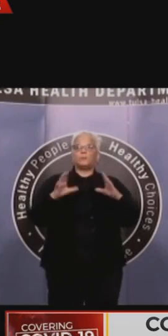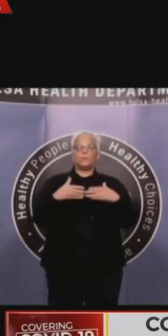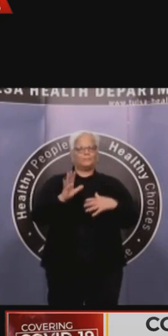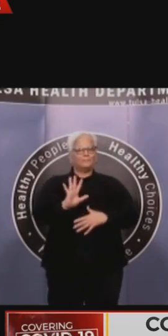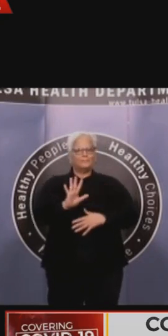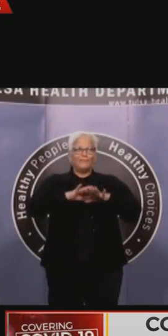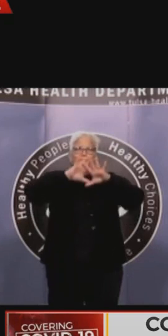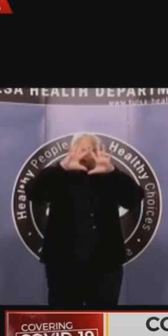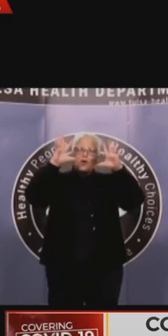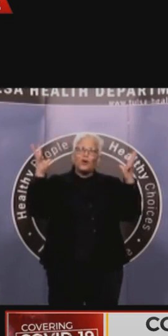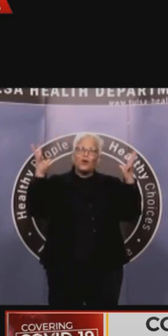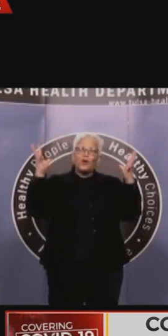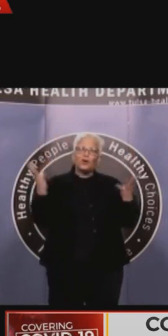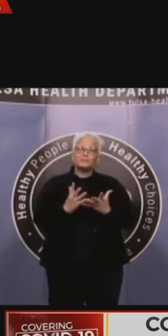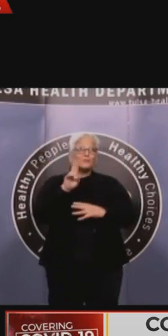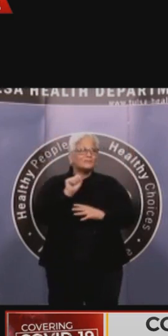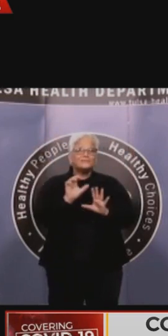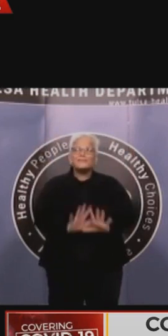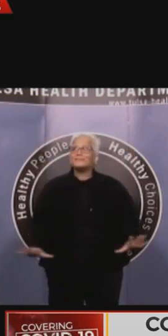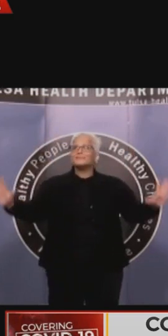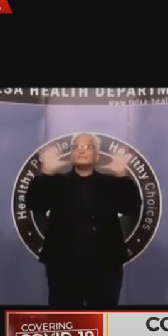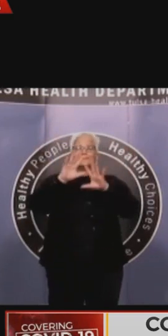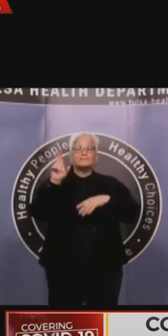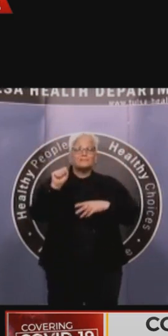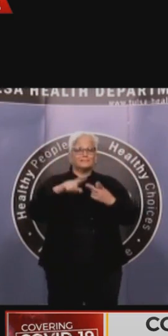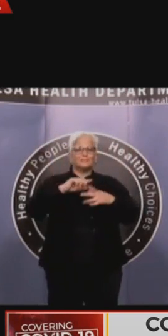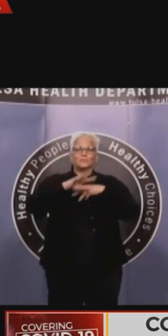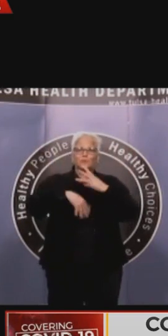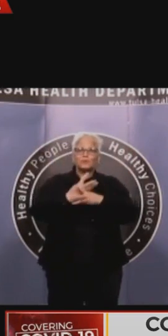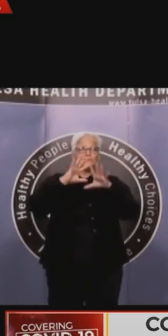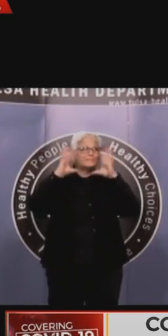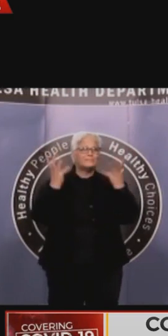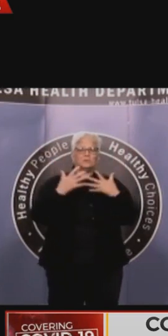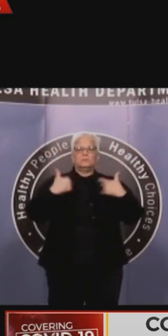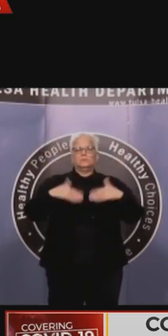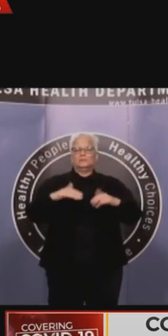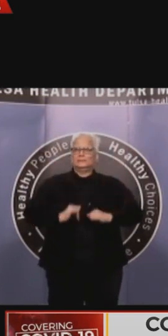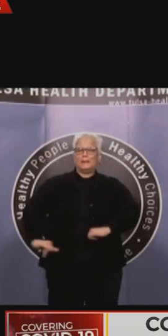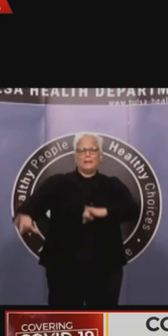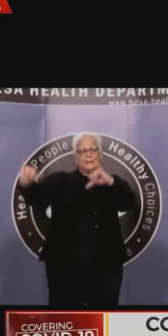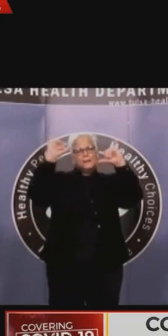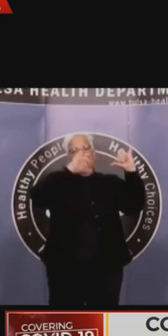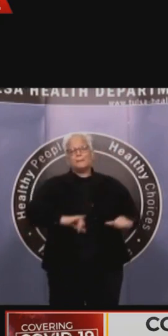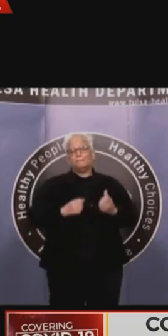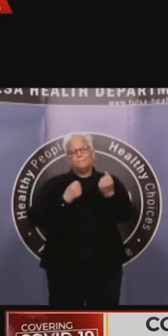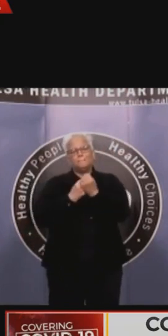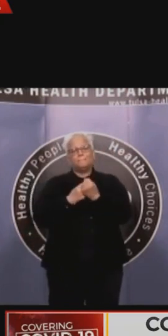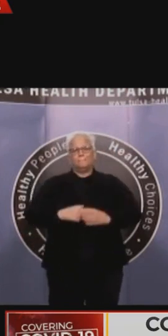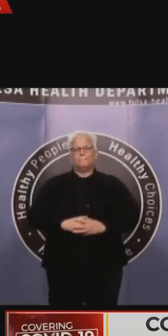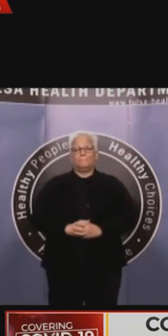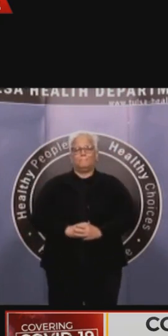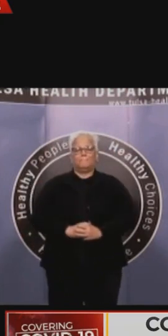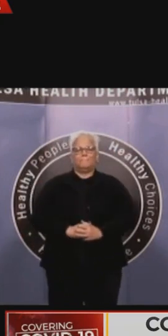updates. We have had over 800 individuals contact TulsaResponse.org to